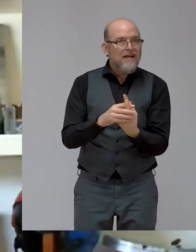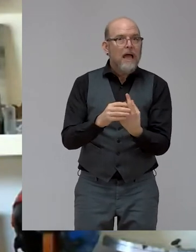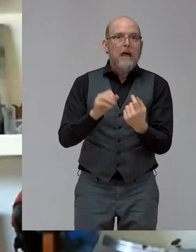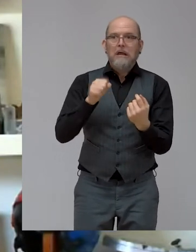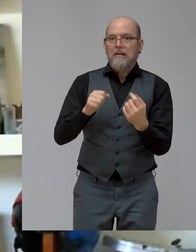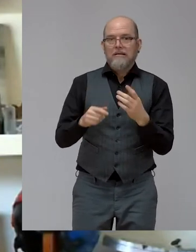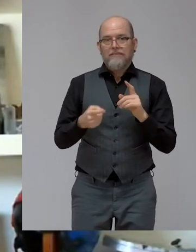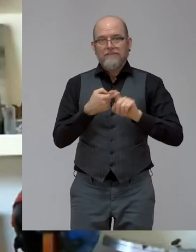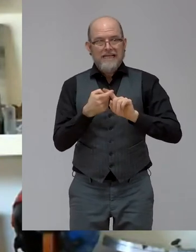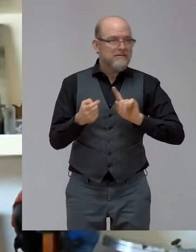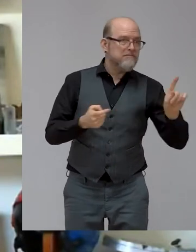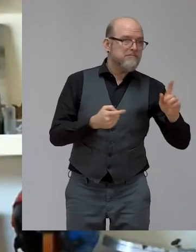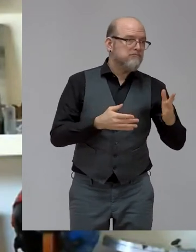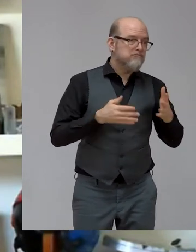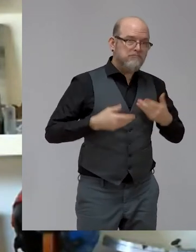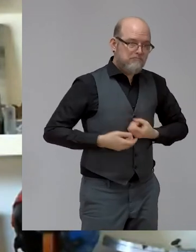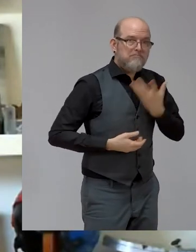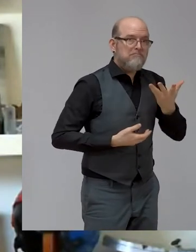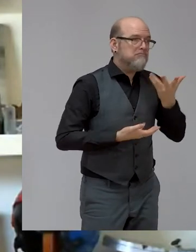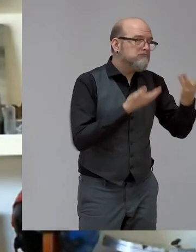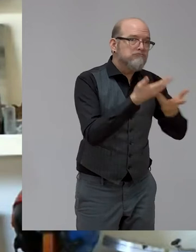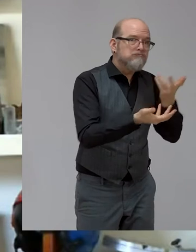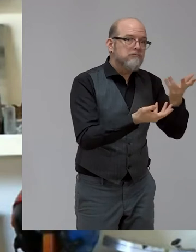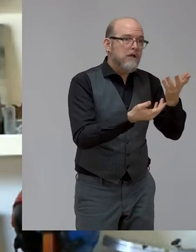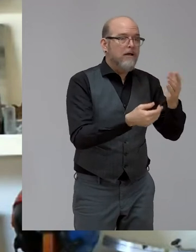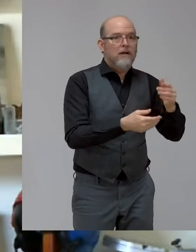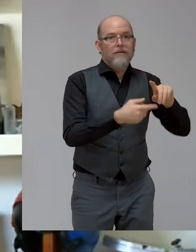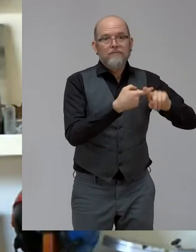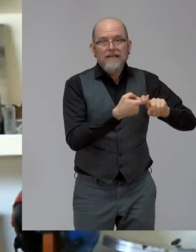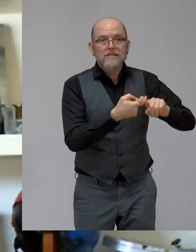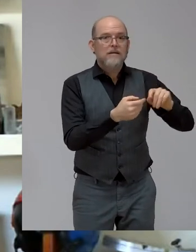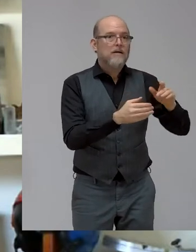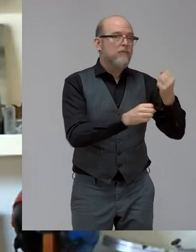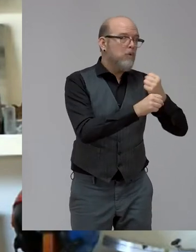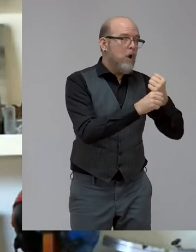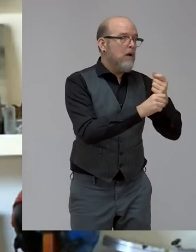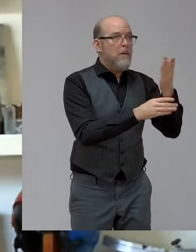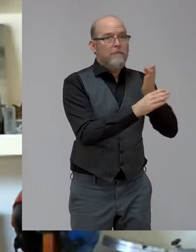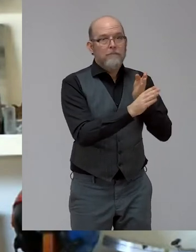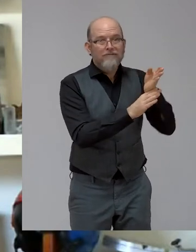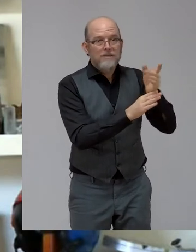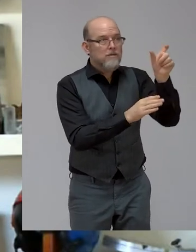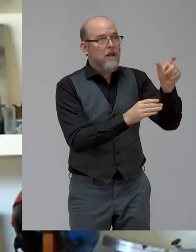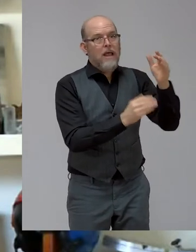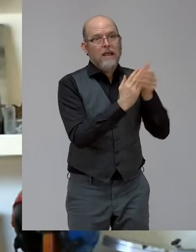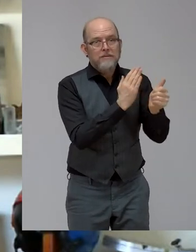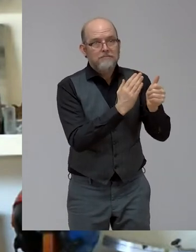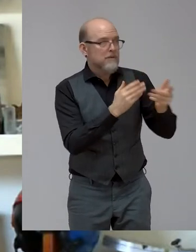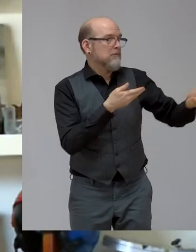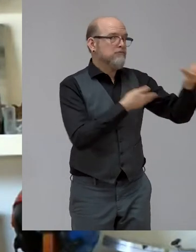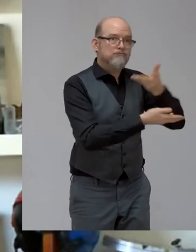colleagues, with other professionals. And then the next most important thing,